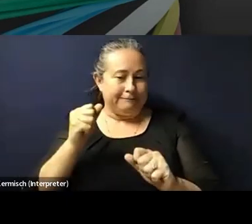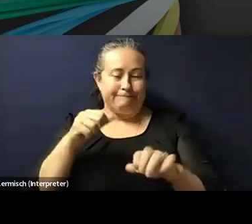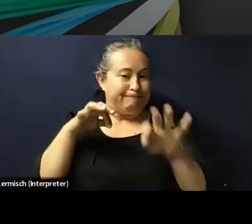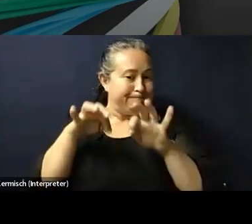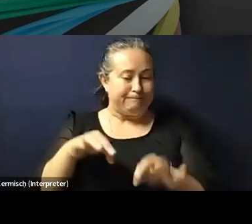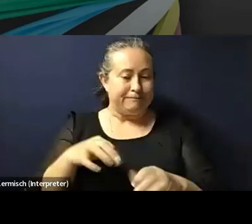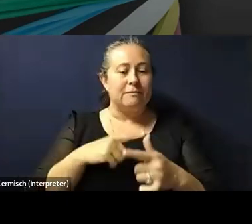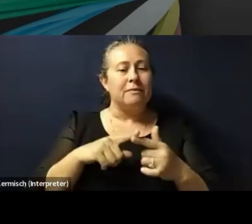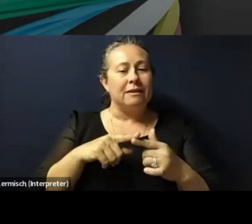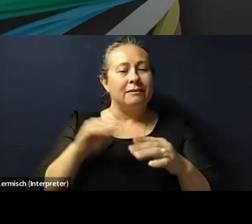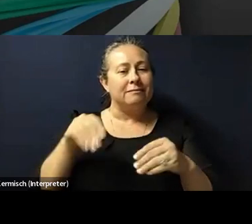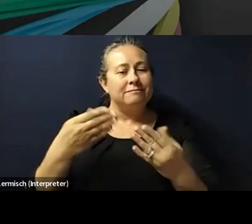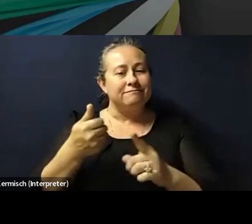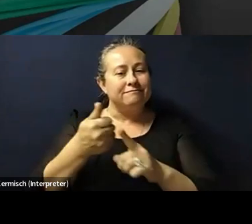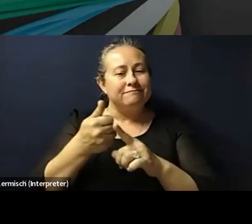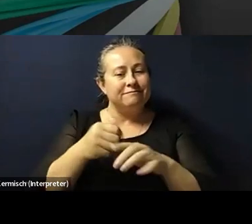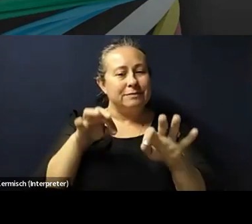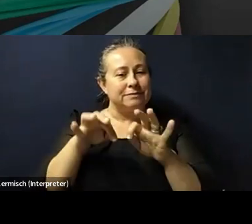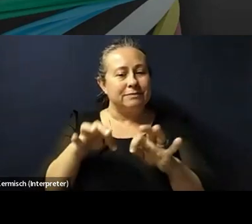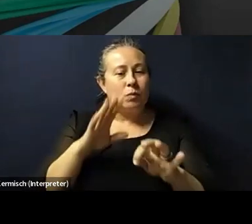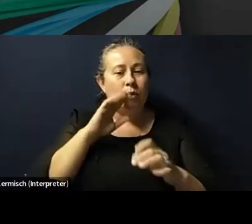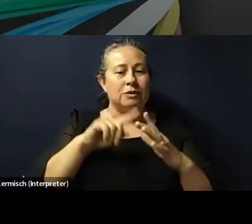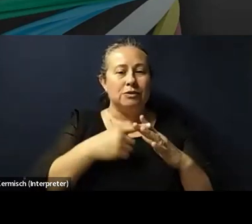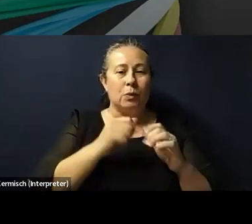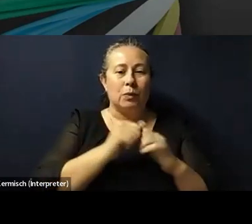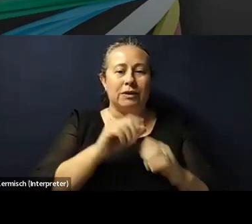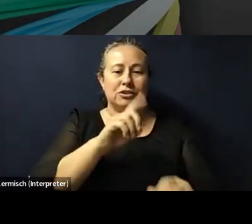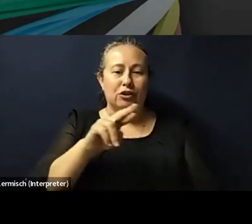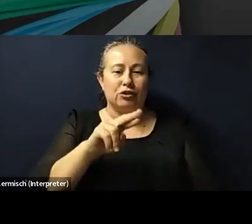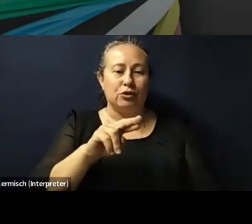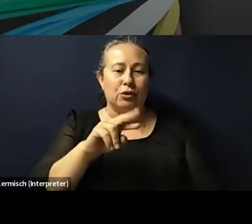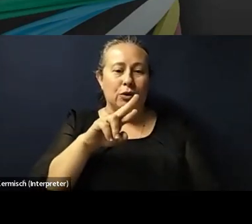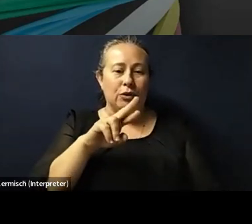give some of their self-description. I'm going to start with Dr. Valiani.